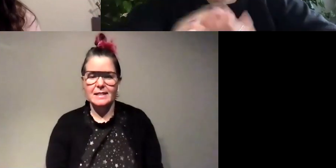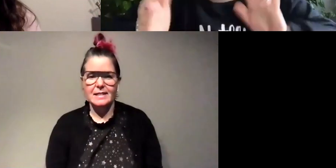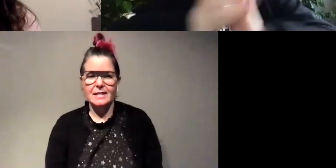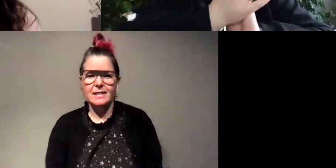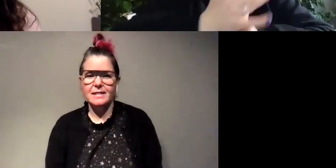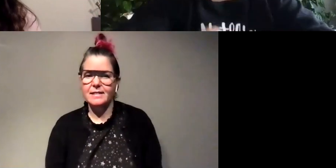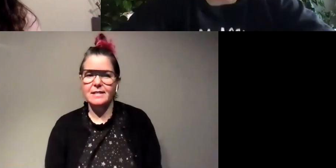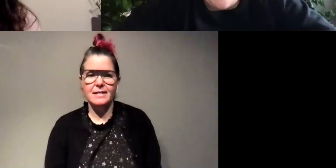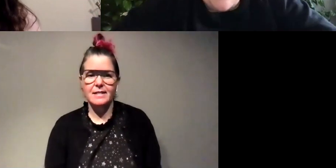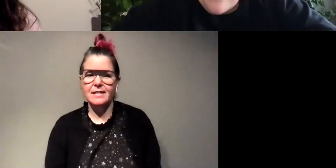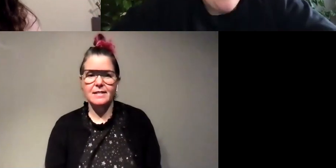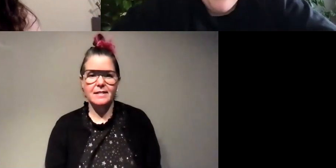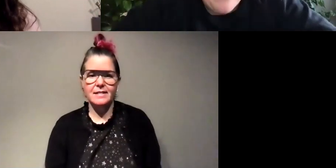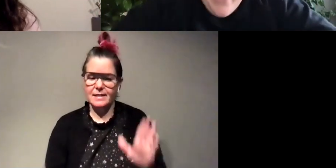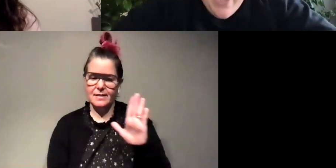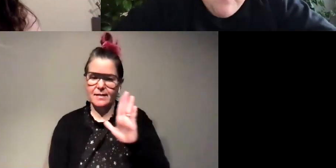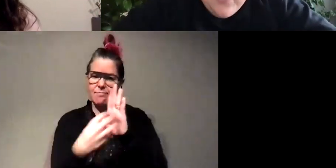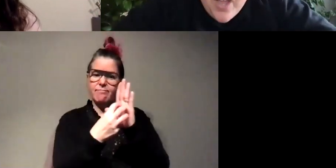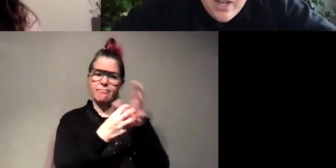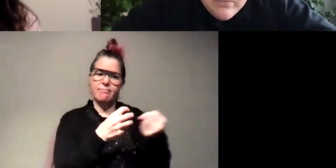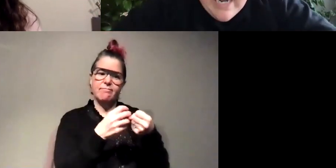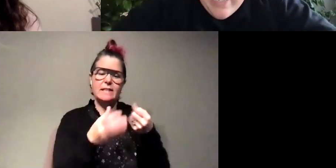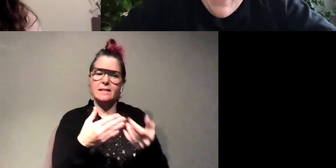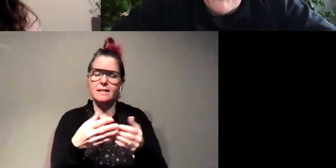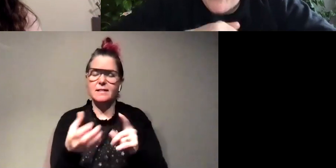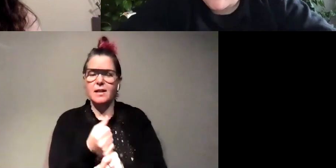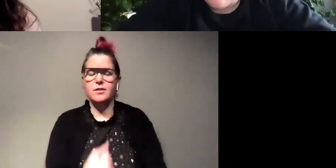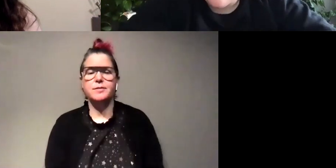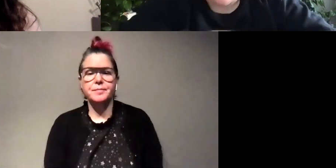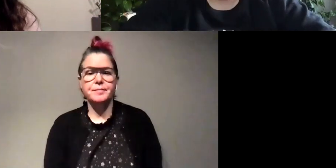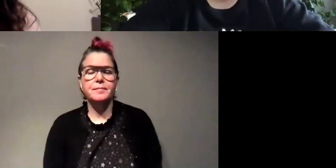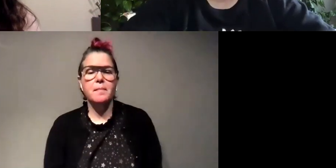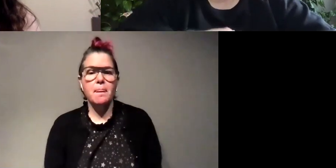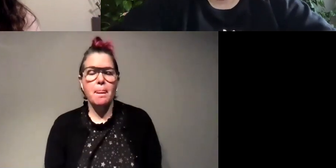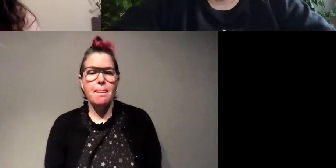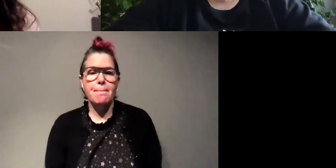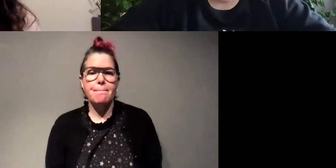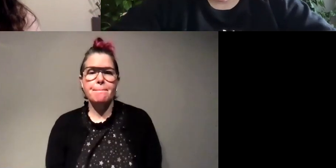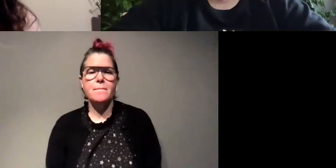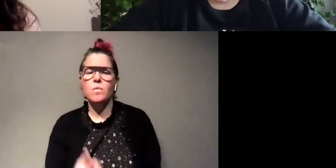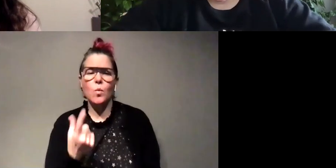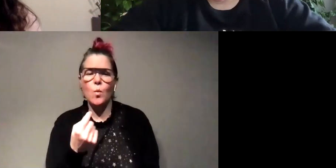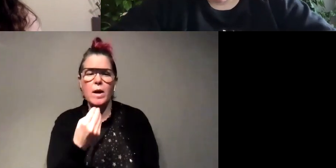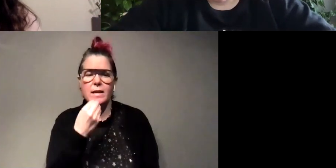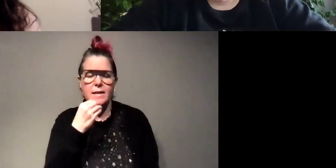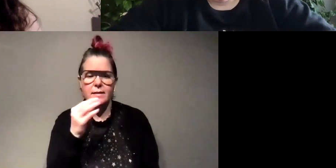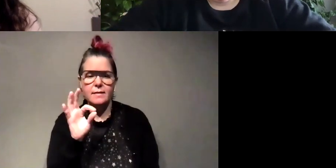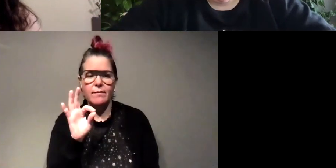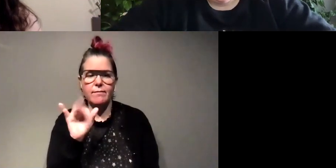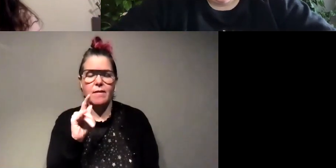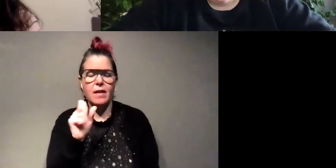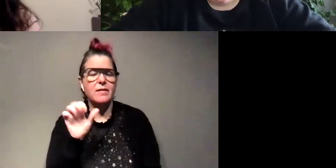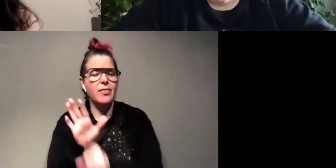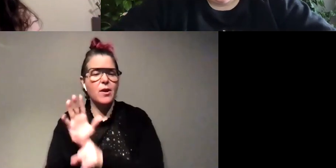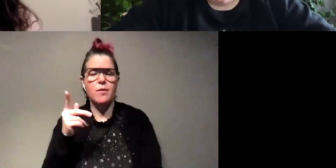just like right against my skin cool um all right what are their predators who eats fireflies uh